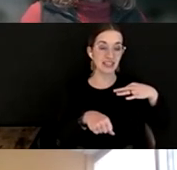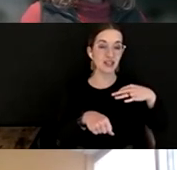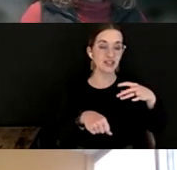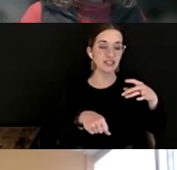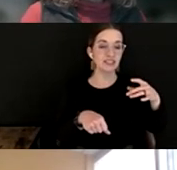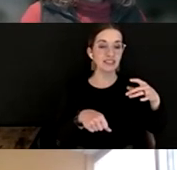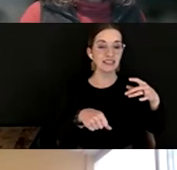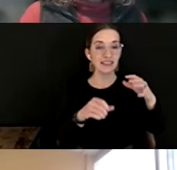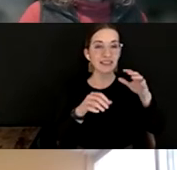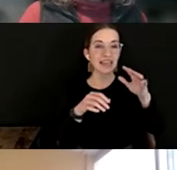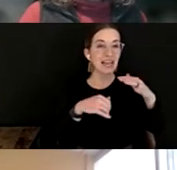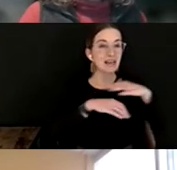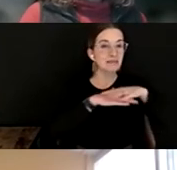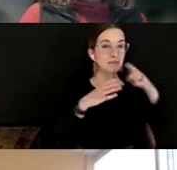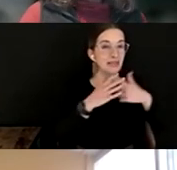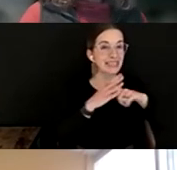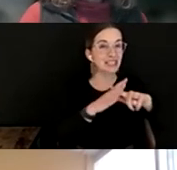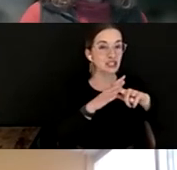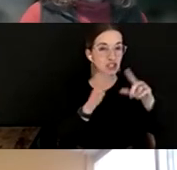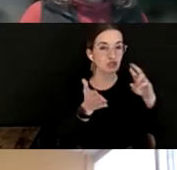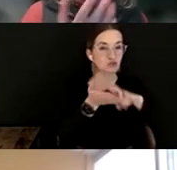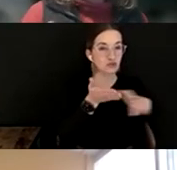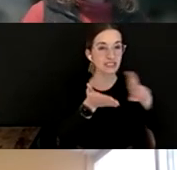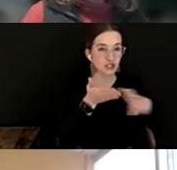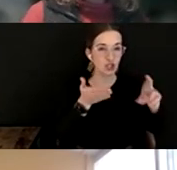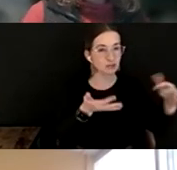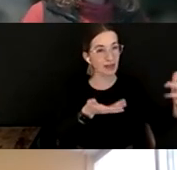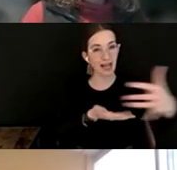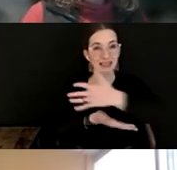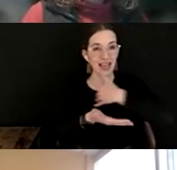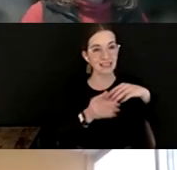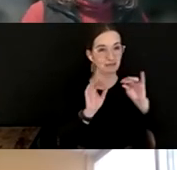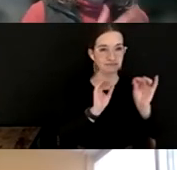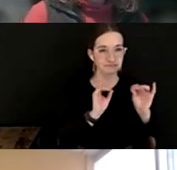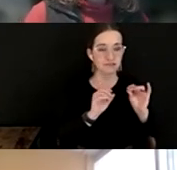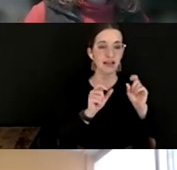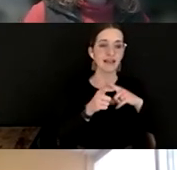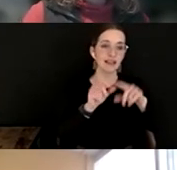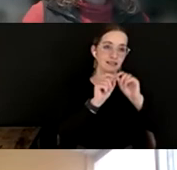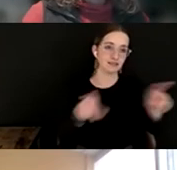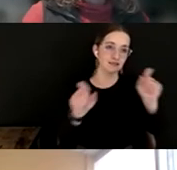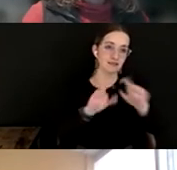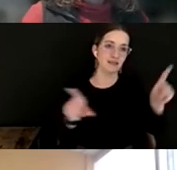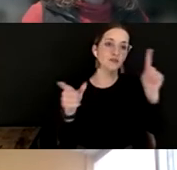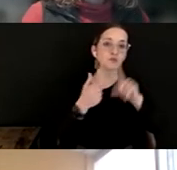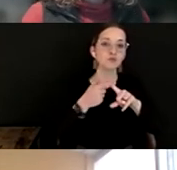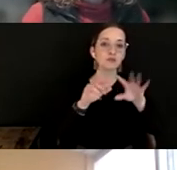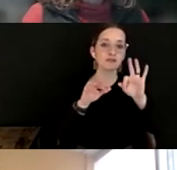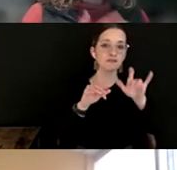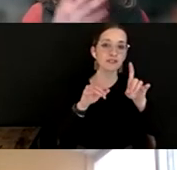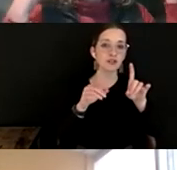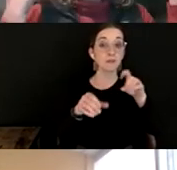and synthesized and distributed to the field through conversations like this, we're sessions in person at conference,